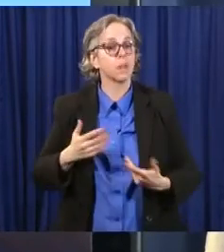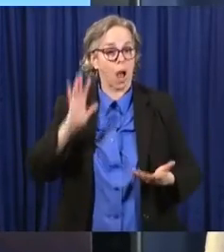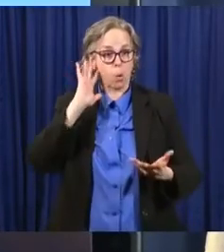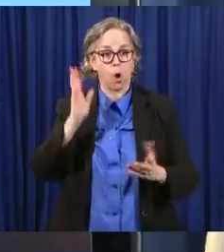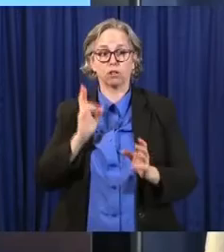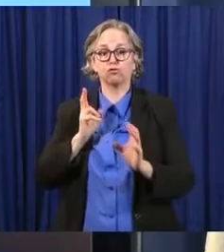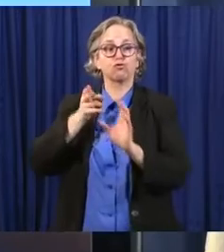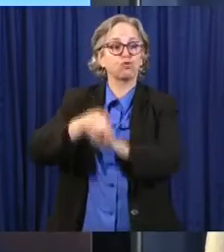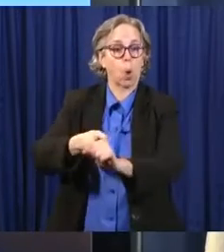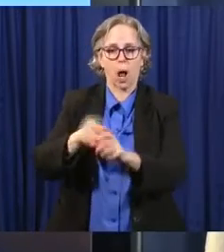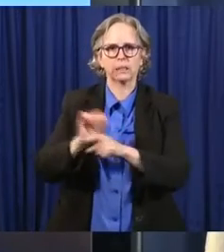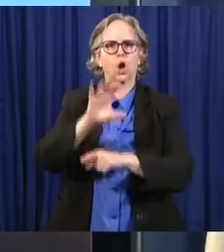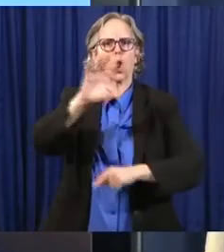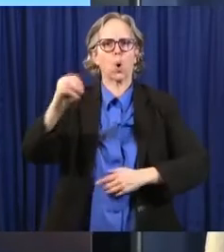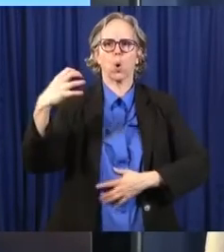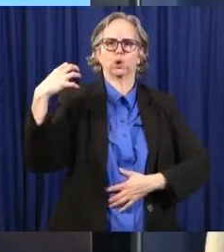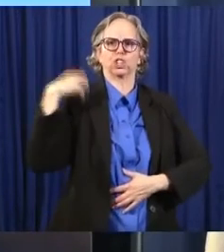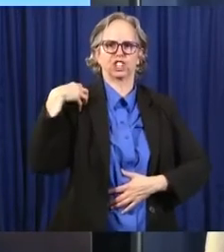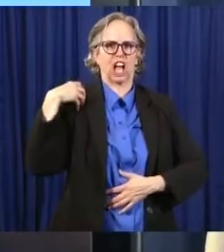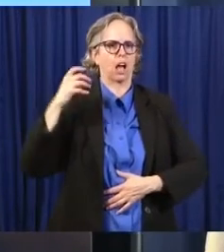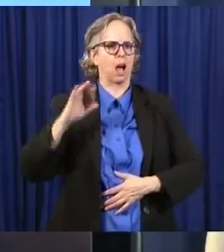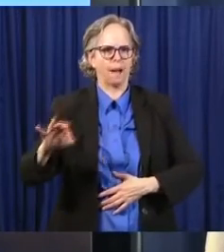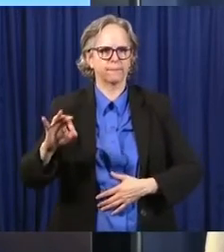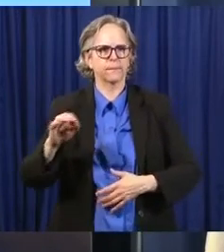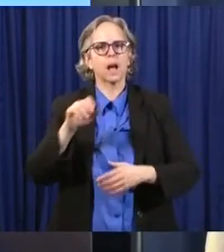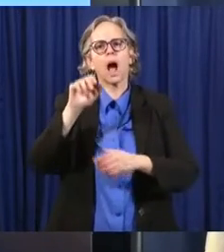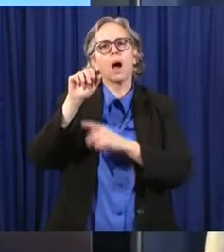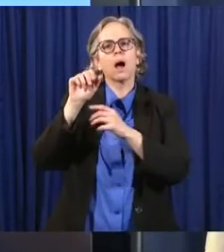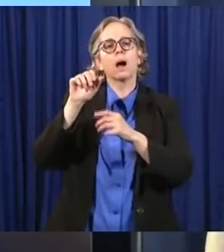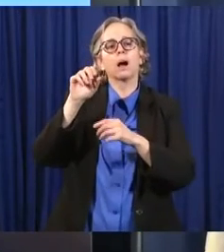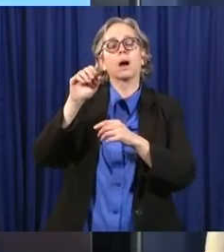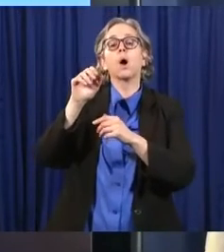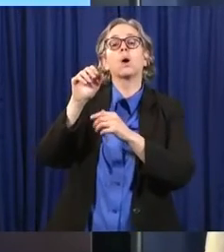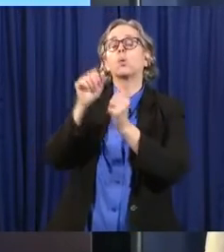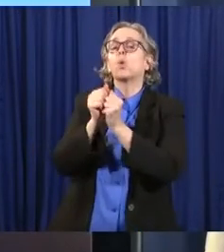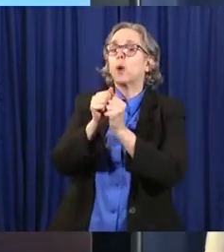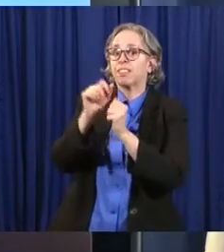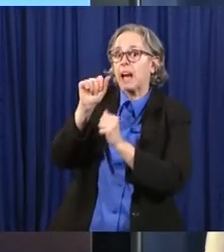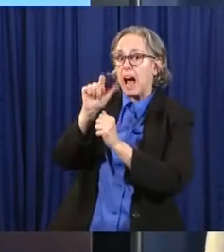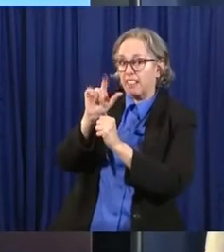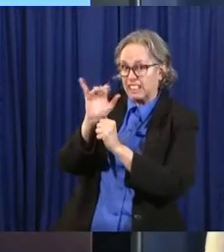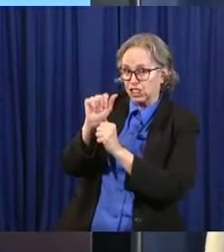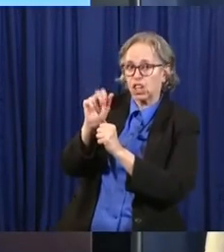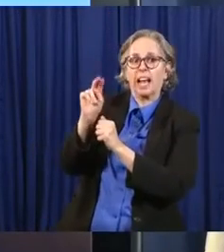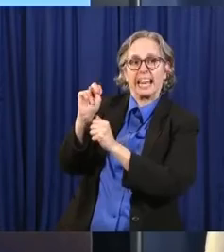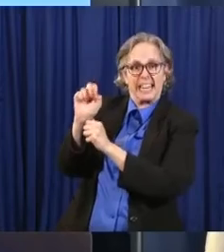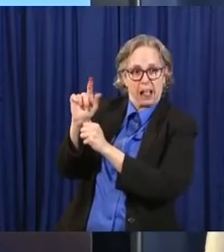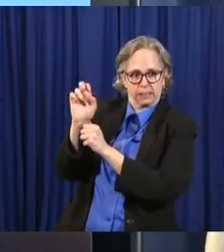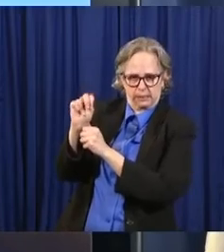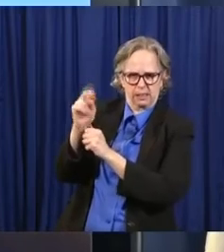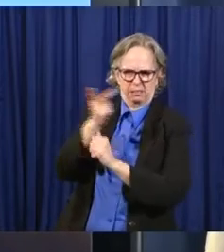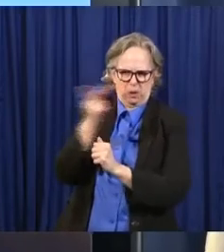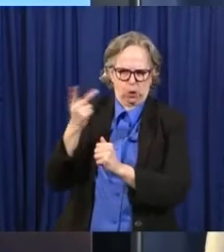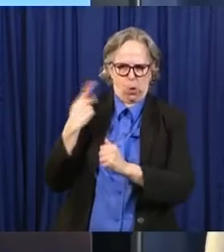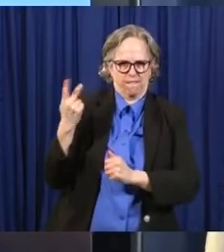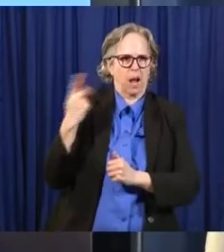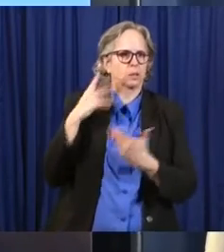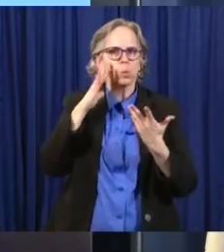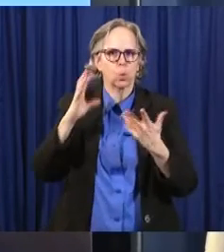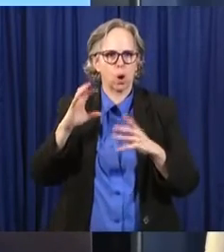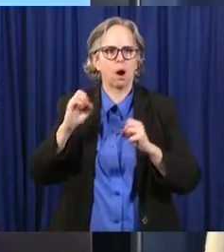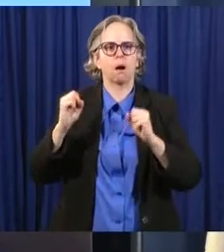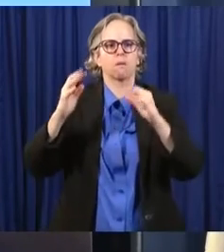Health Strike Force team you have directed us to form. And this strike force team will examine issues such as underlying health